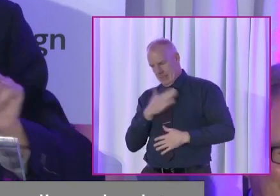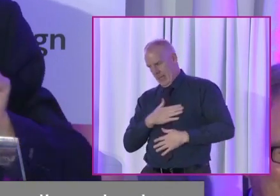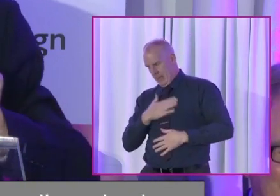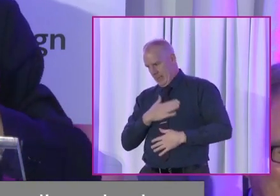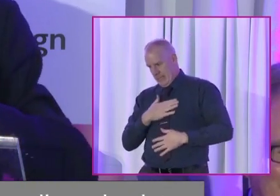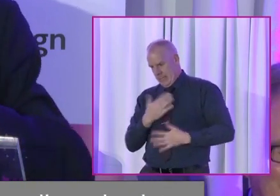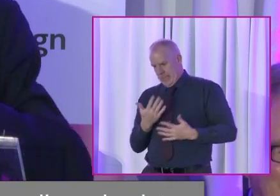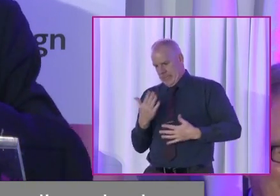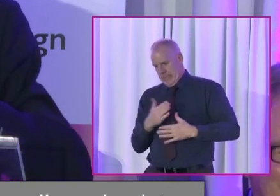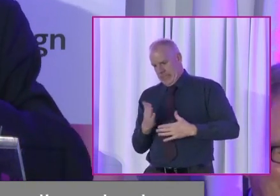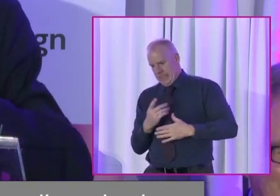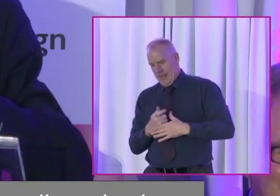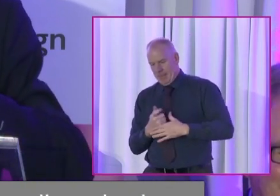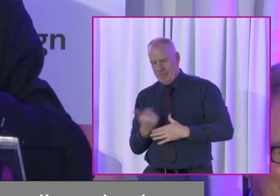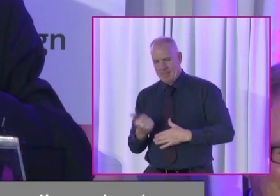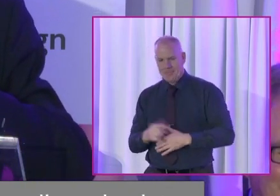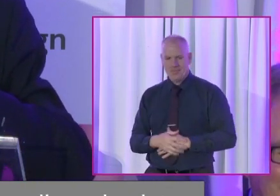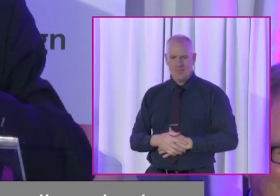second, Tom.